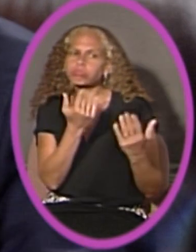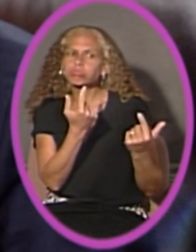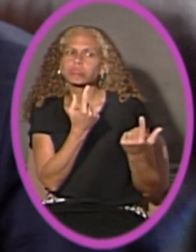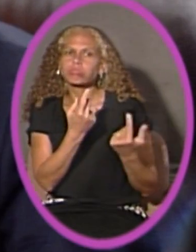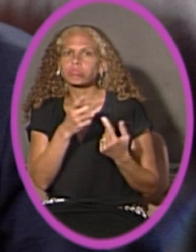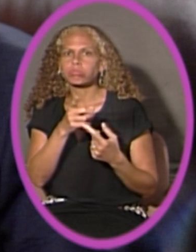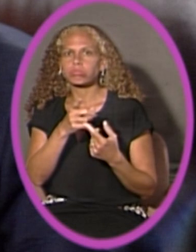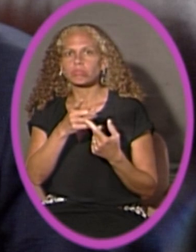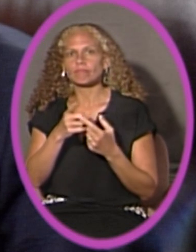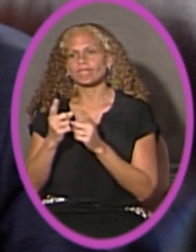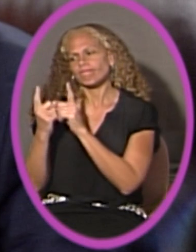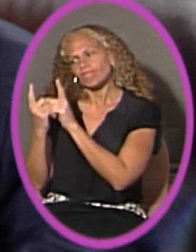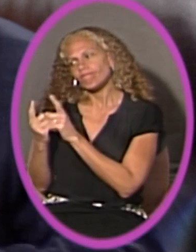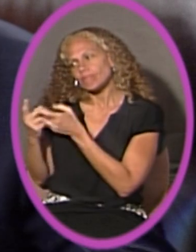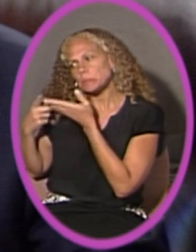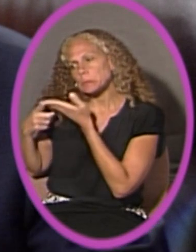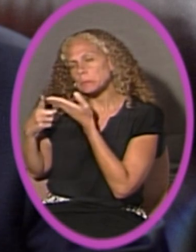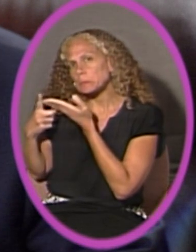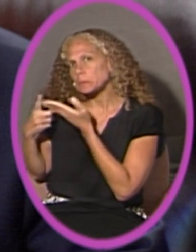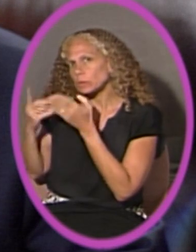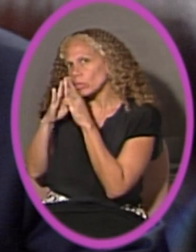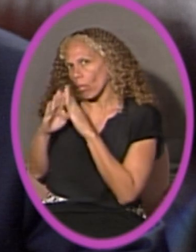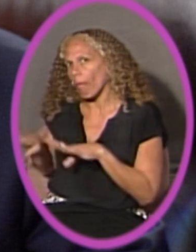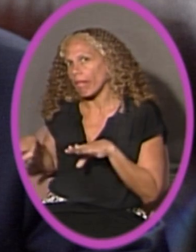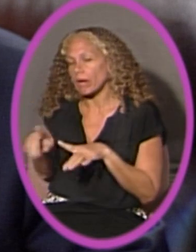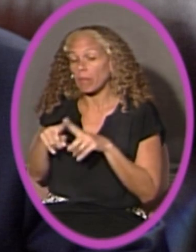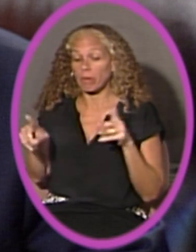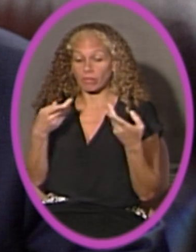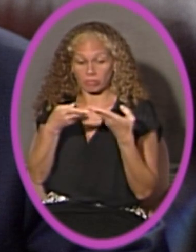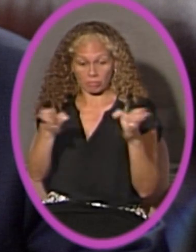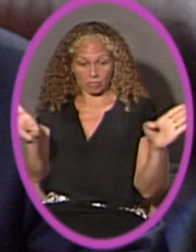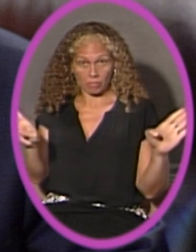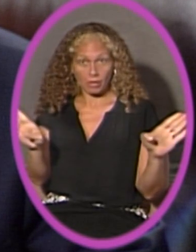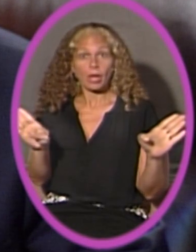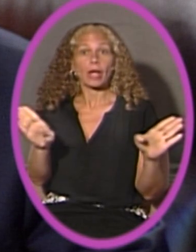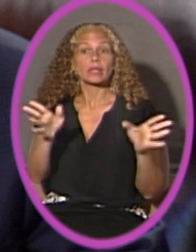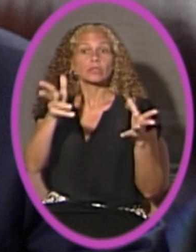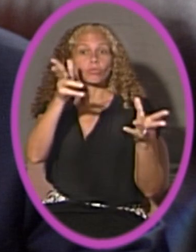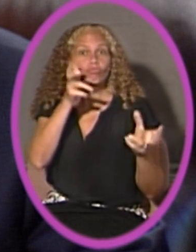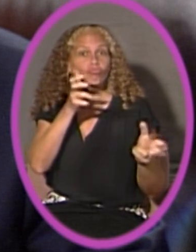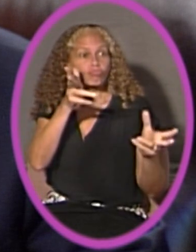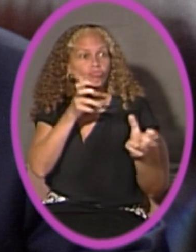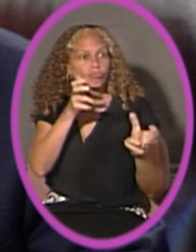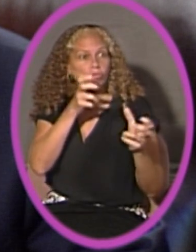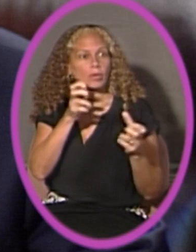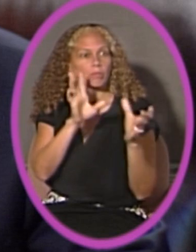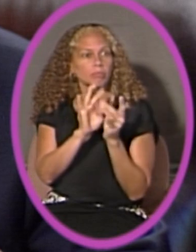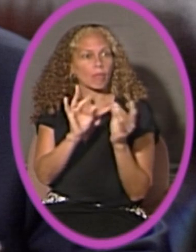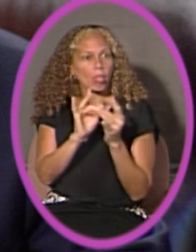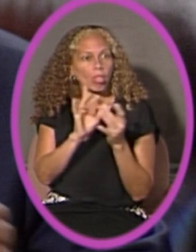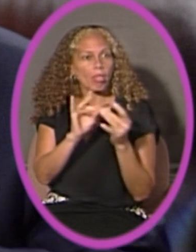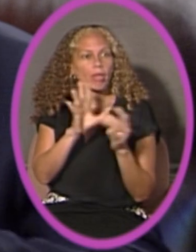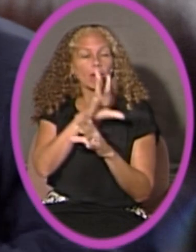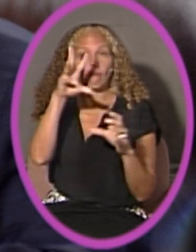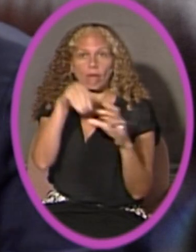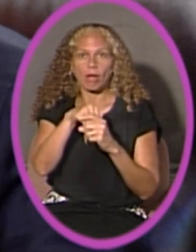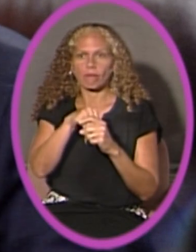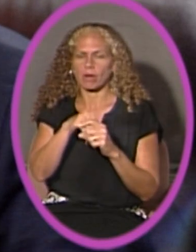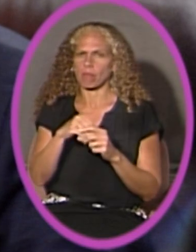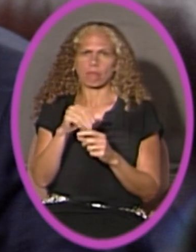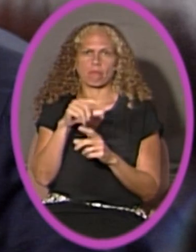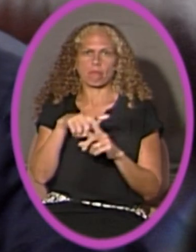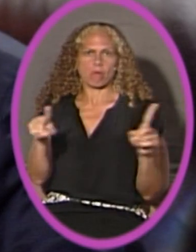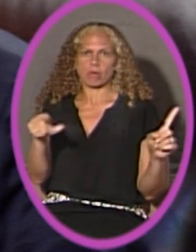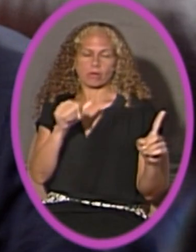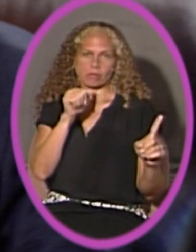to his or her concerns. Although the purpose of the public hearing is to receive public comment and participation, the purpose is not served